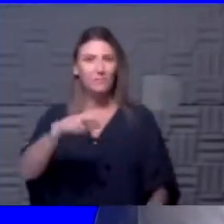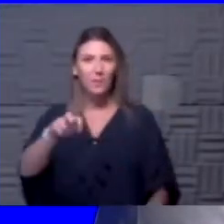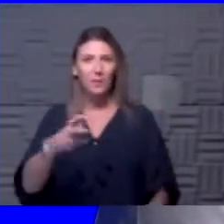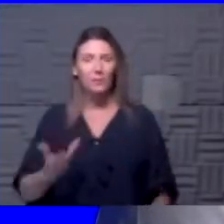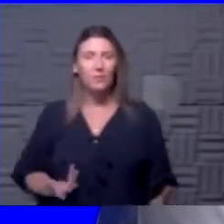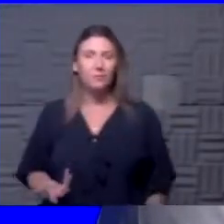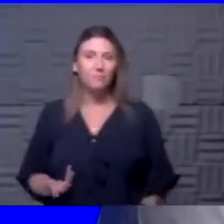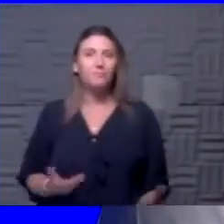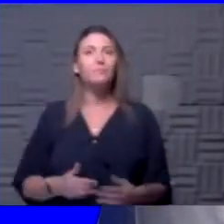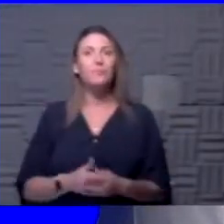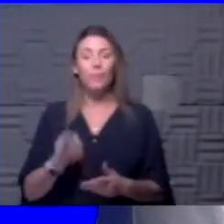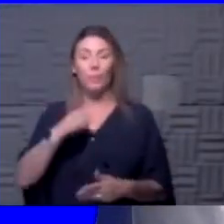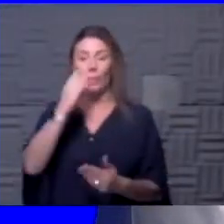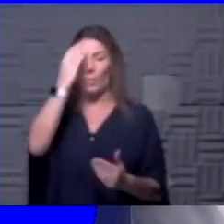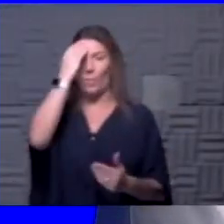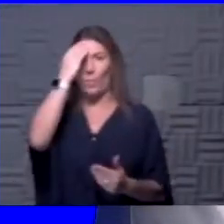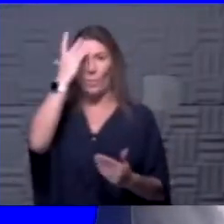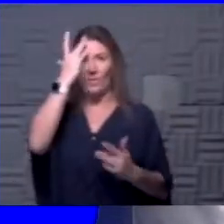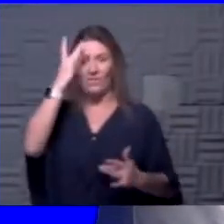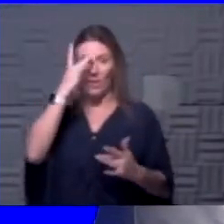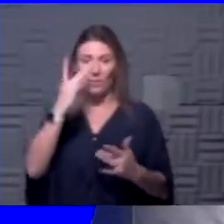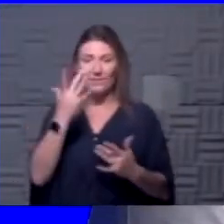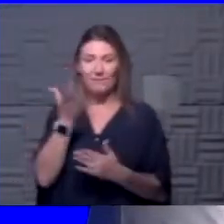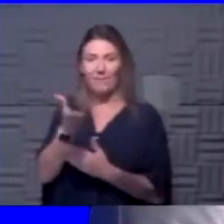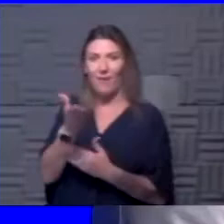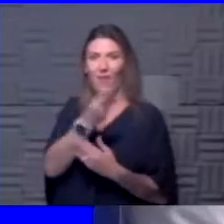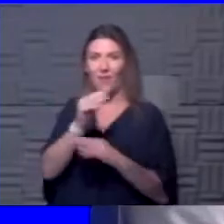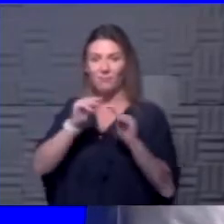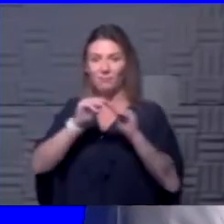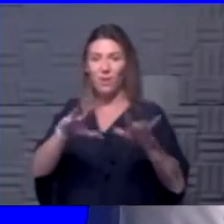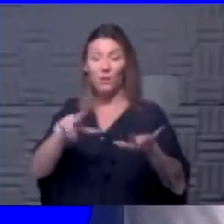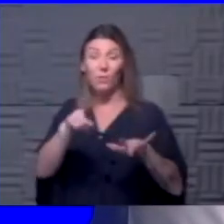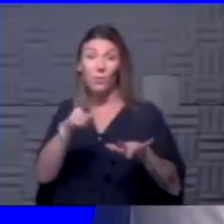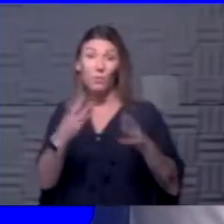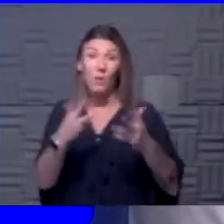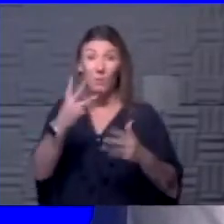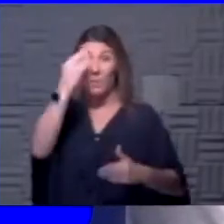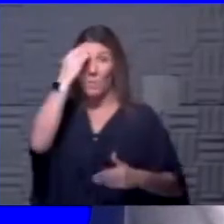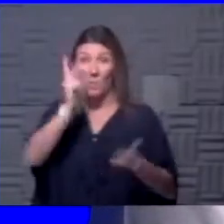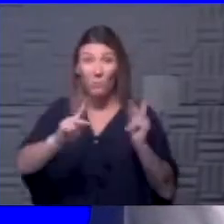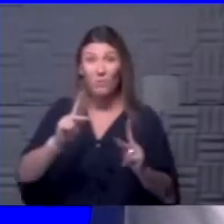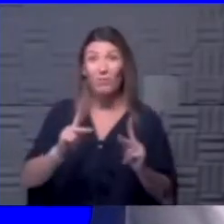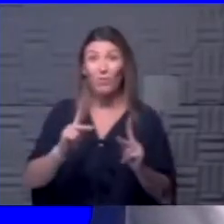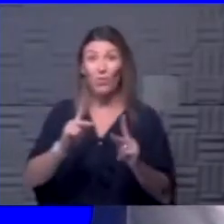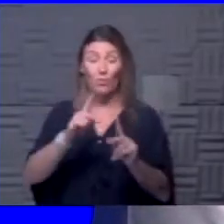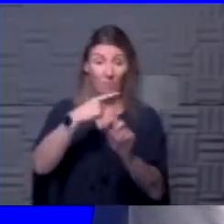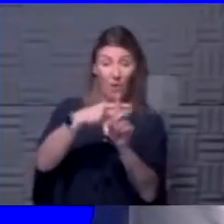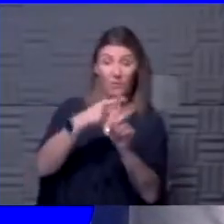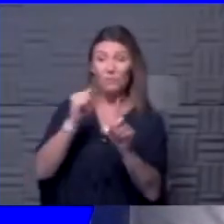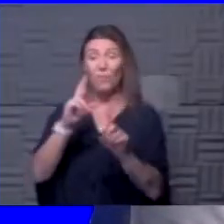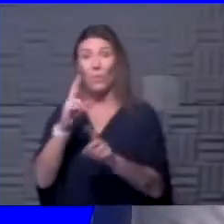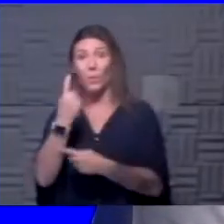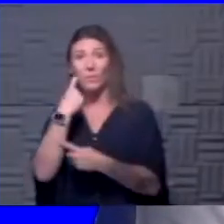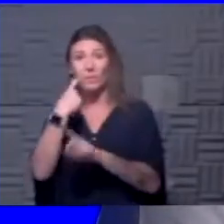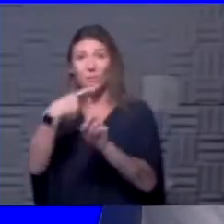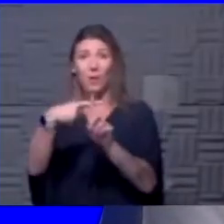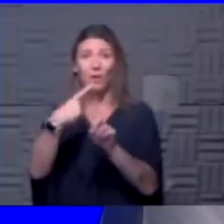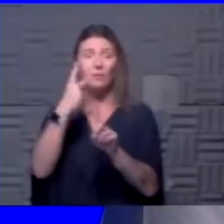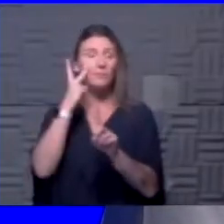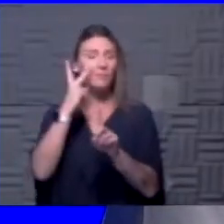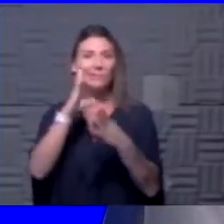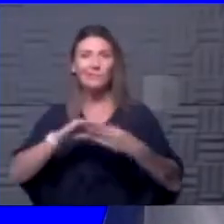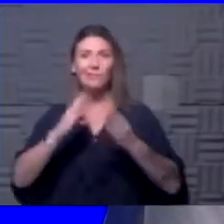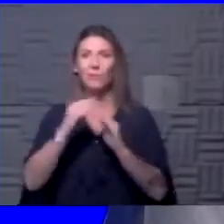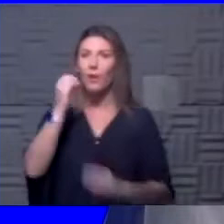We know that the virus is out there. We know it's spreading. You may know people who have been positive or recently positive. We see stories